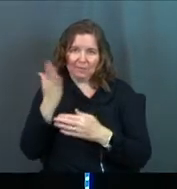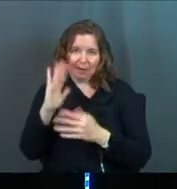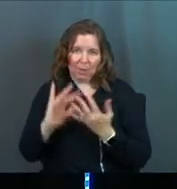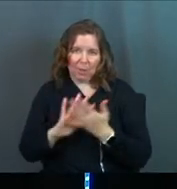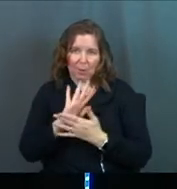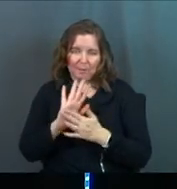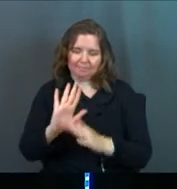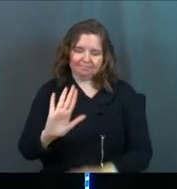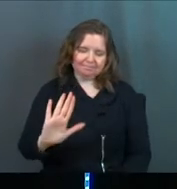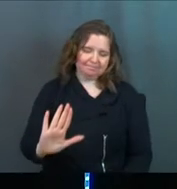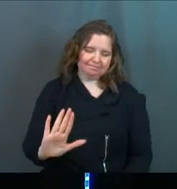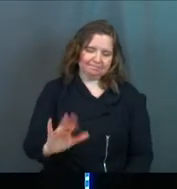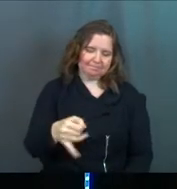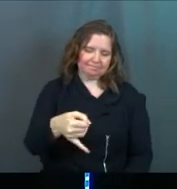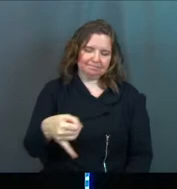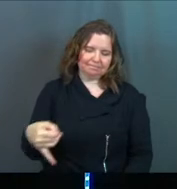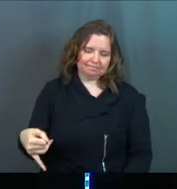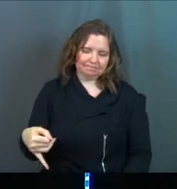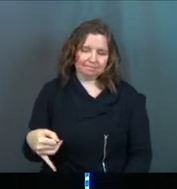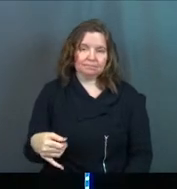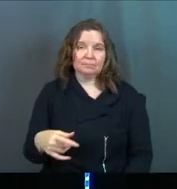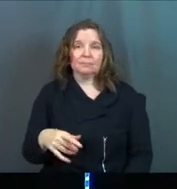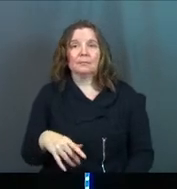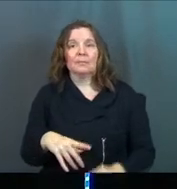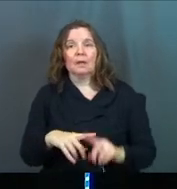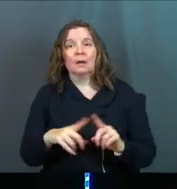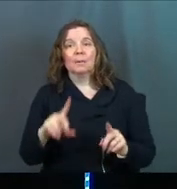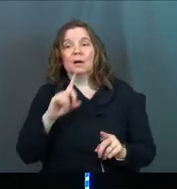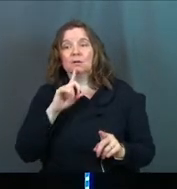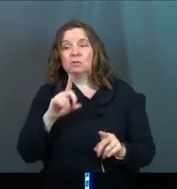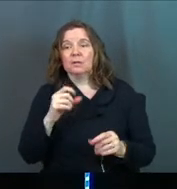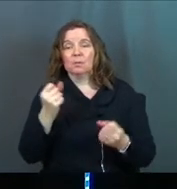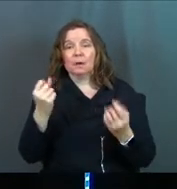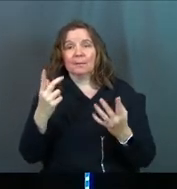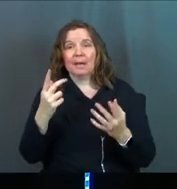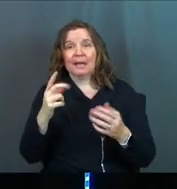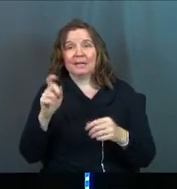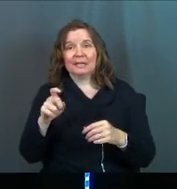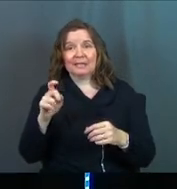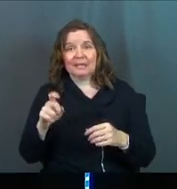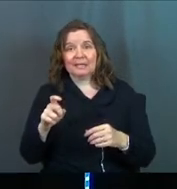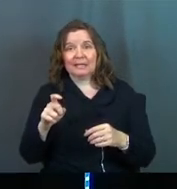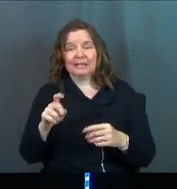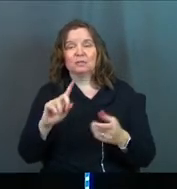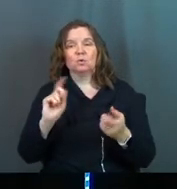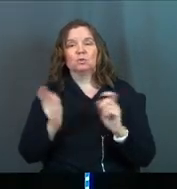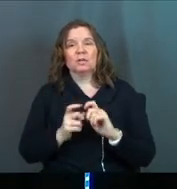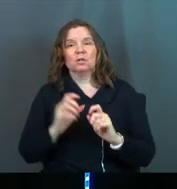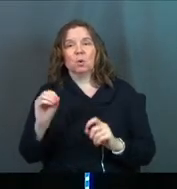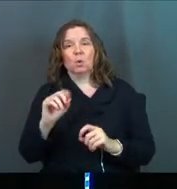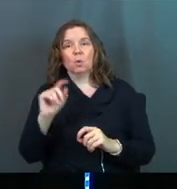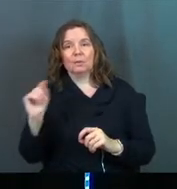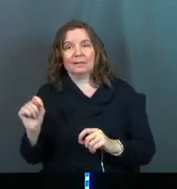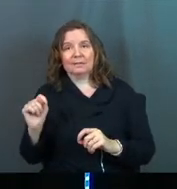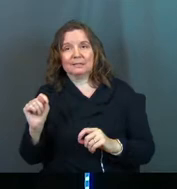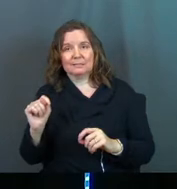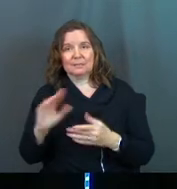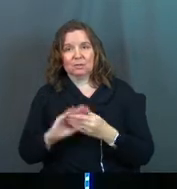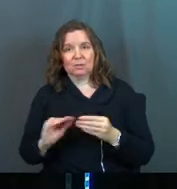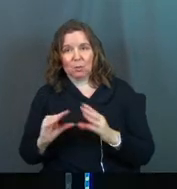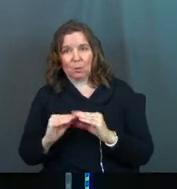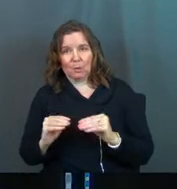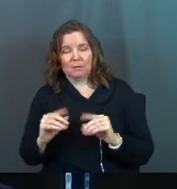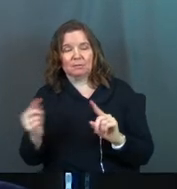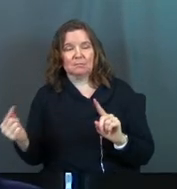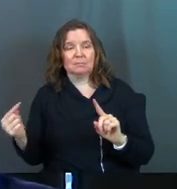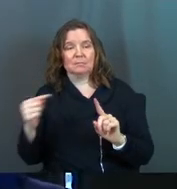So then he keeps talking. Verse 25. Certainly there were many needy widows in Israel in Elijah's time. Sounds like he's changing the topic. He's not.